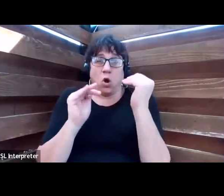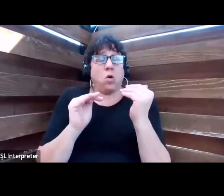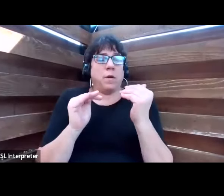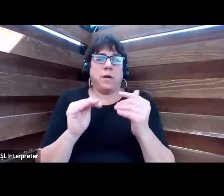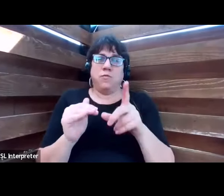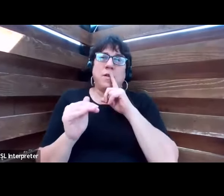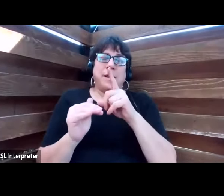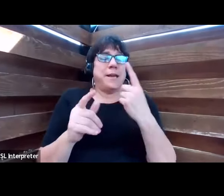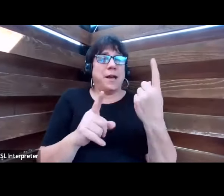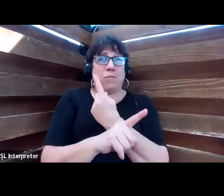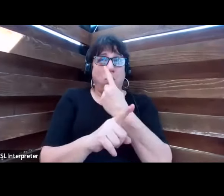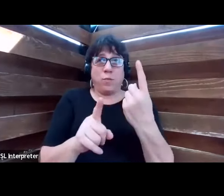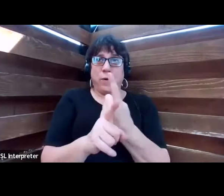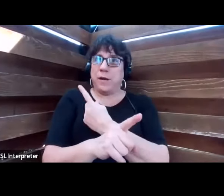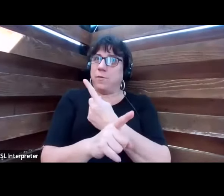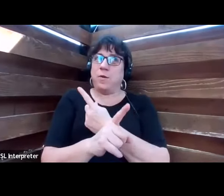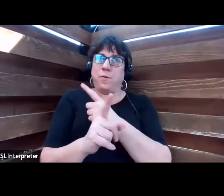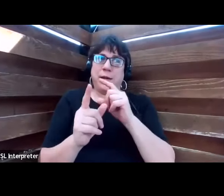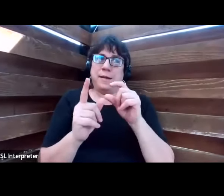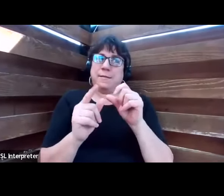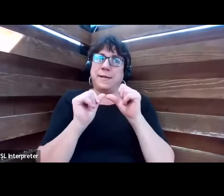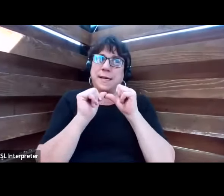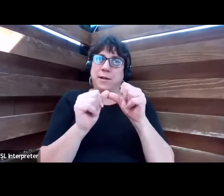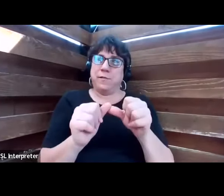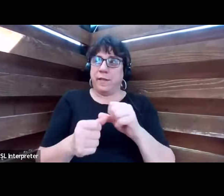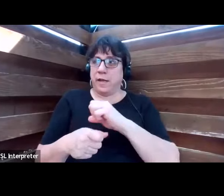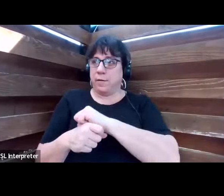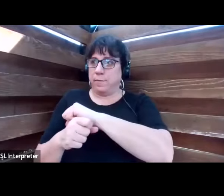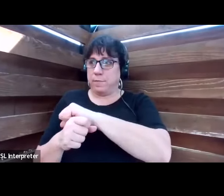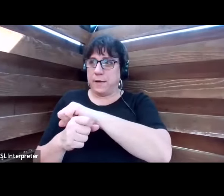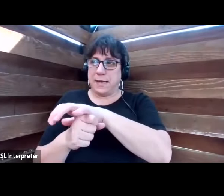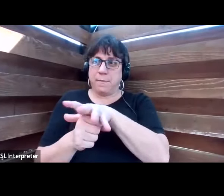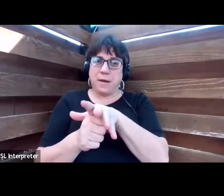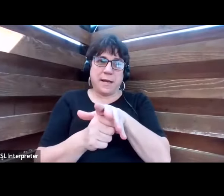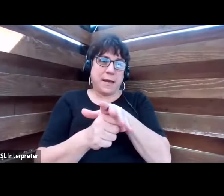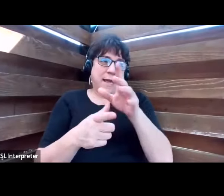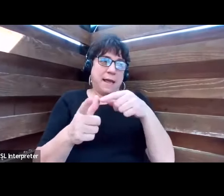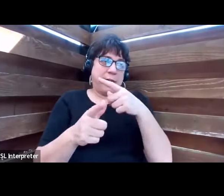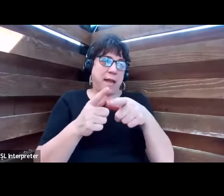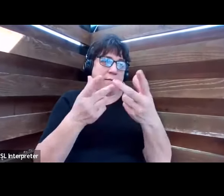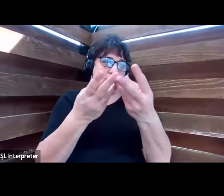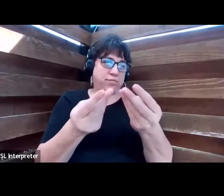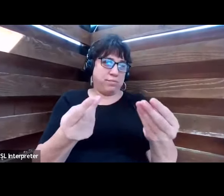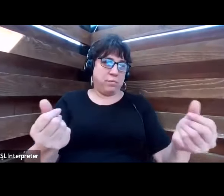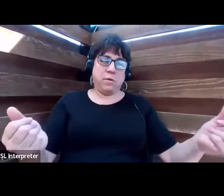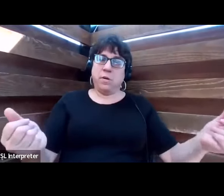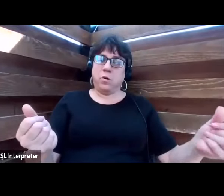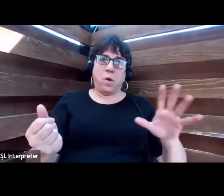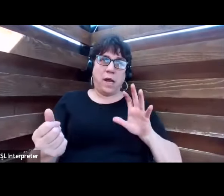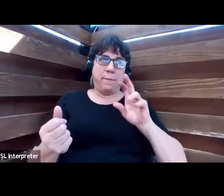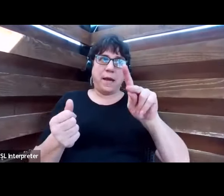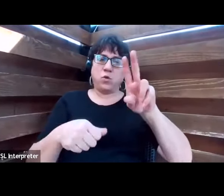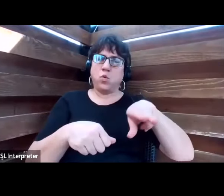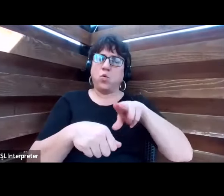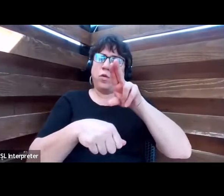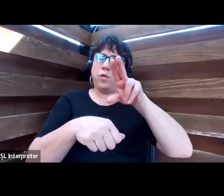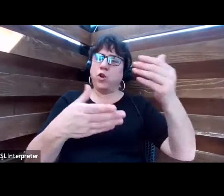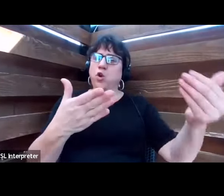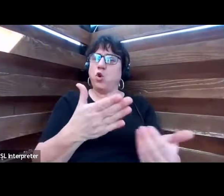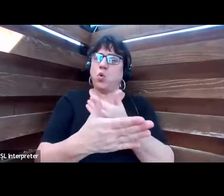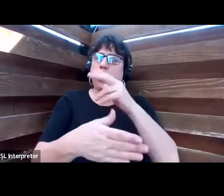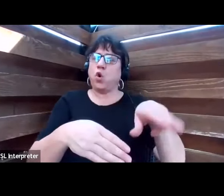unprecedented pandemic into an endemic and look to returning to whatever a new normal might be.